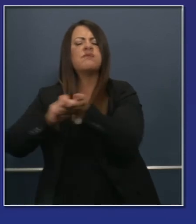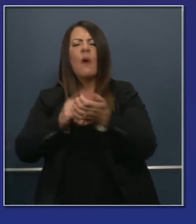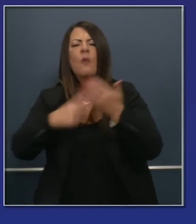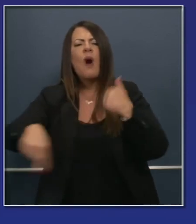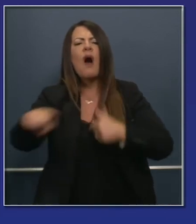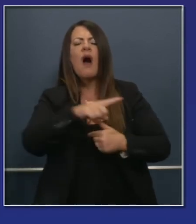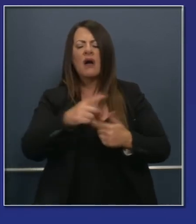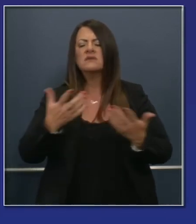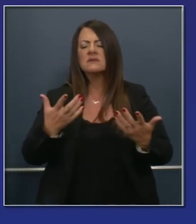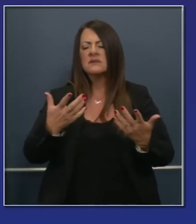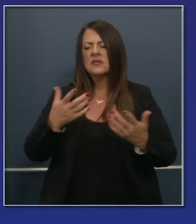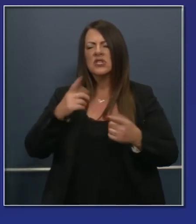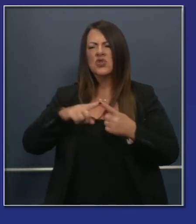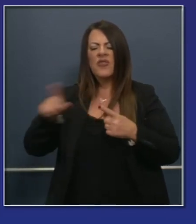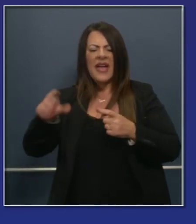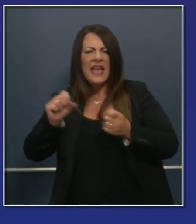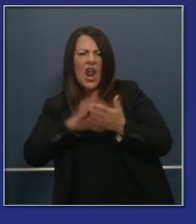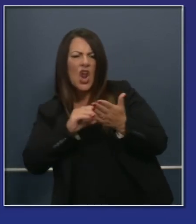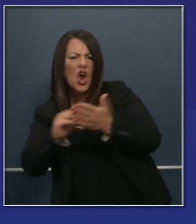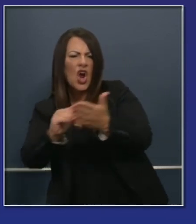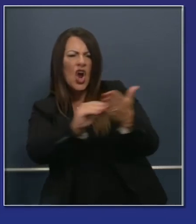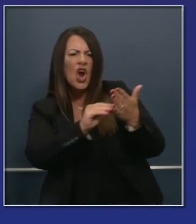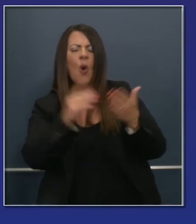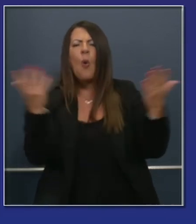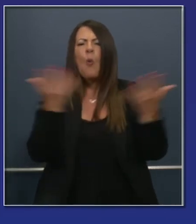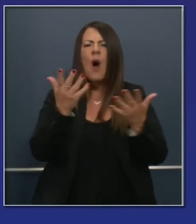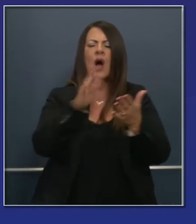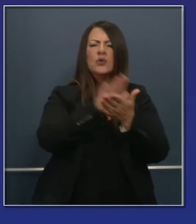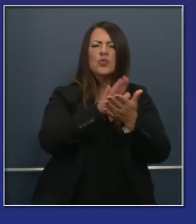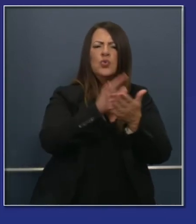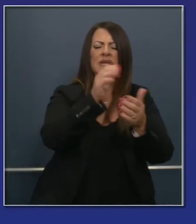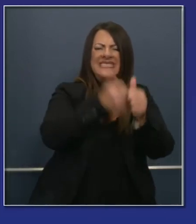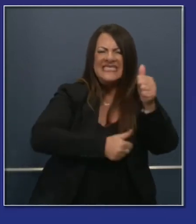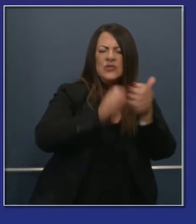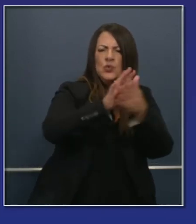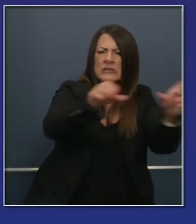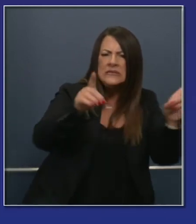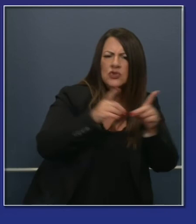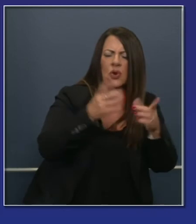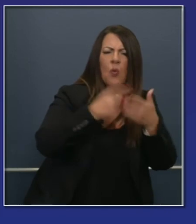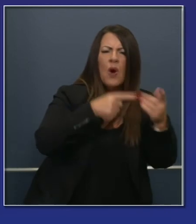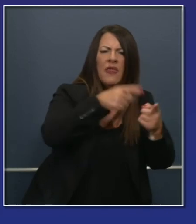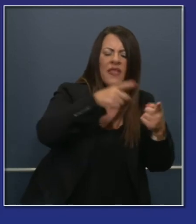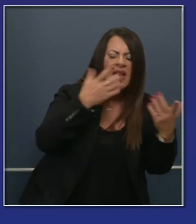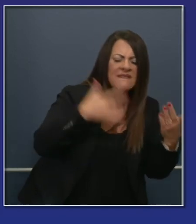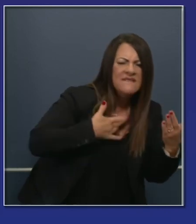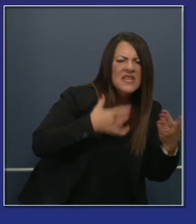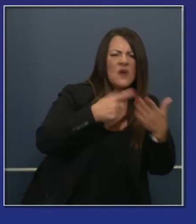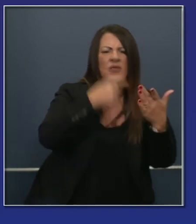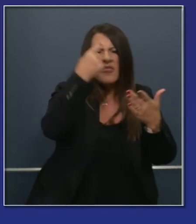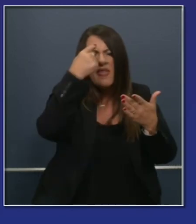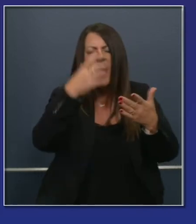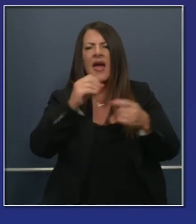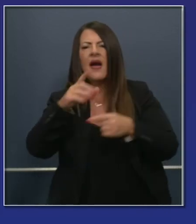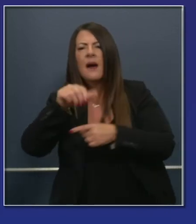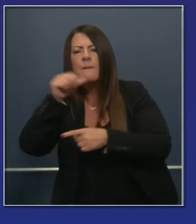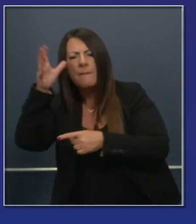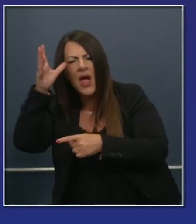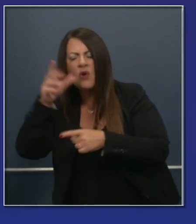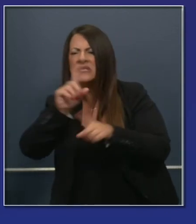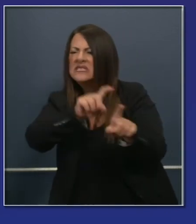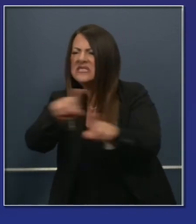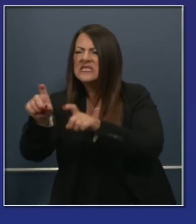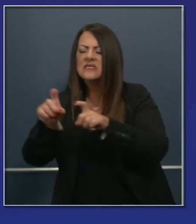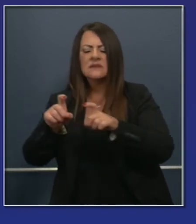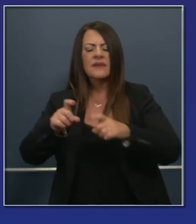really trying to get a sense of where school districts are where parents are and where our workforce believes